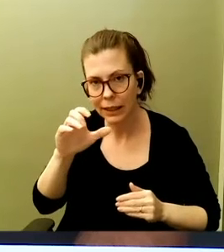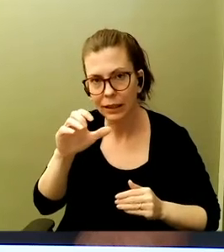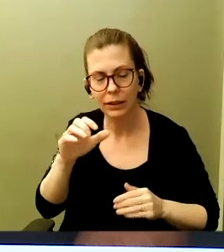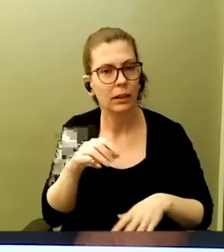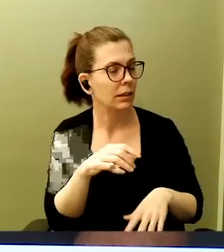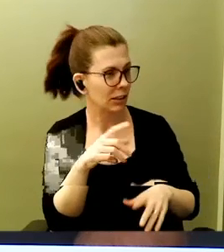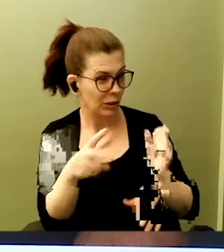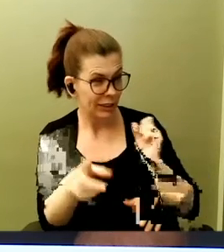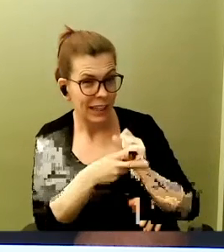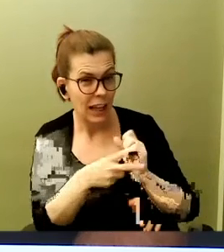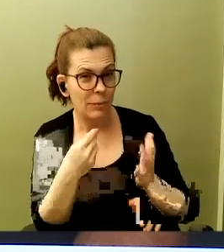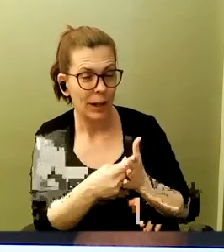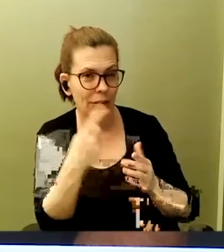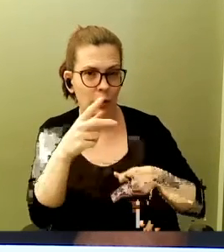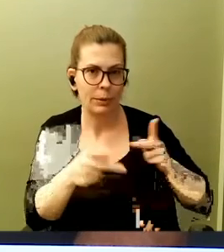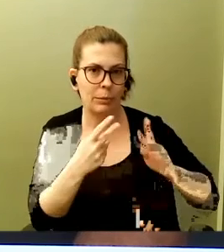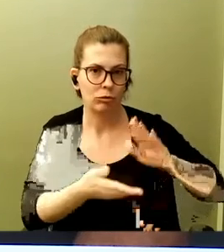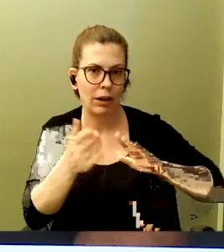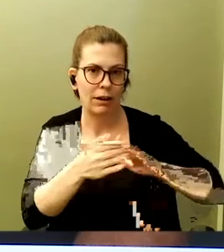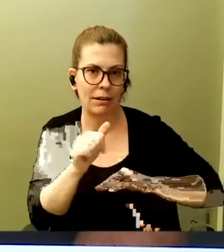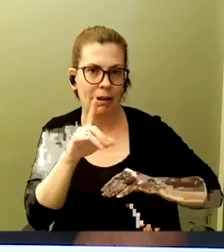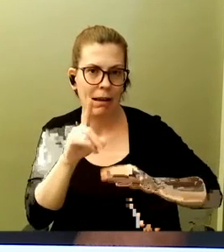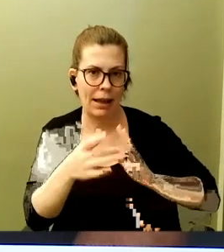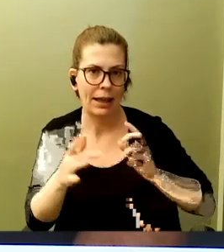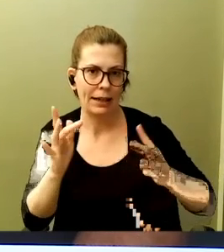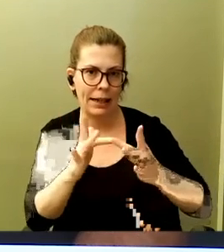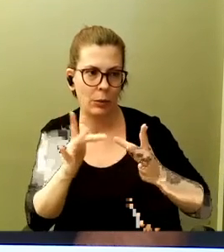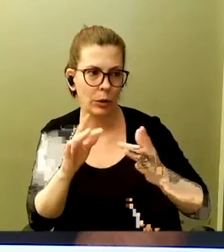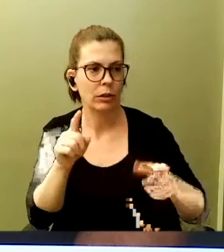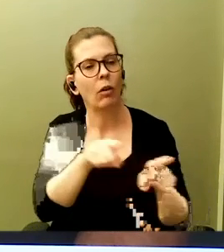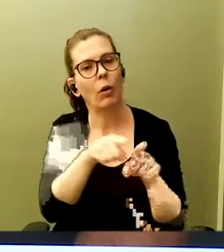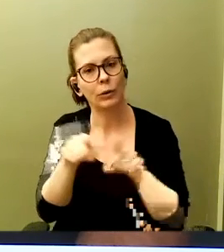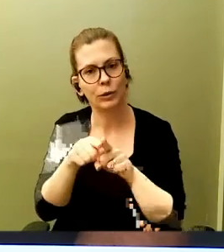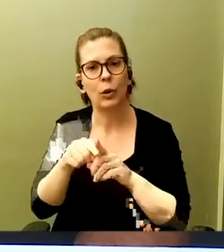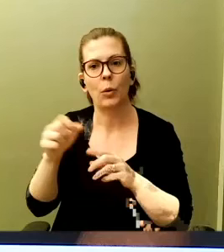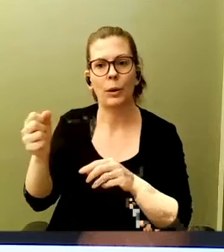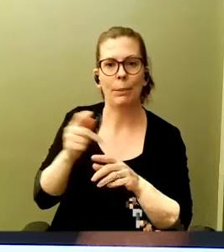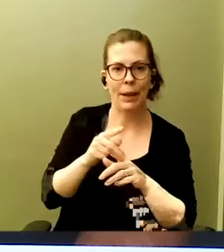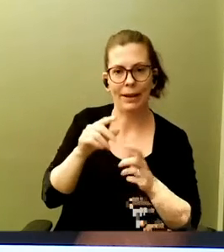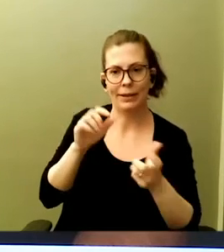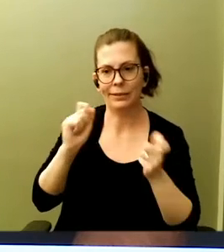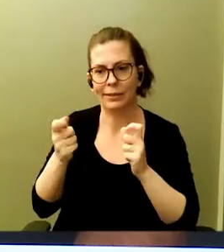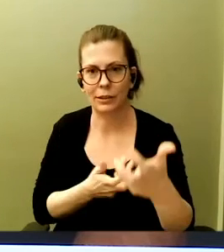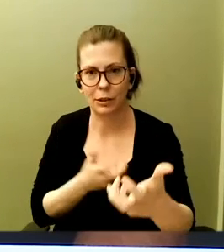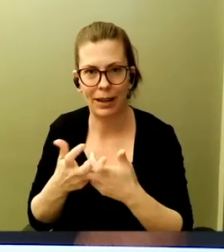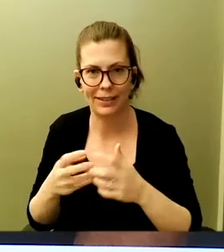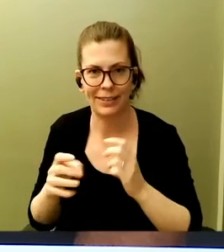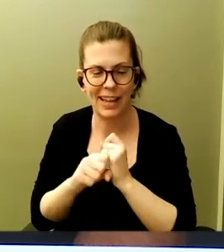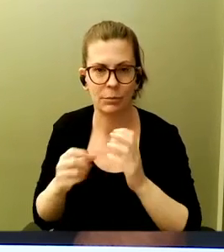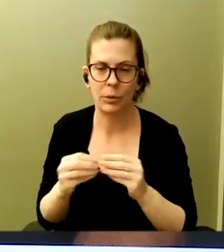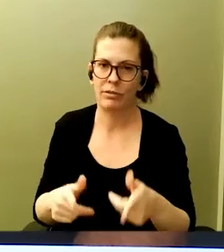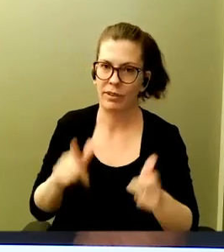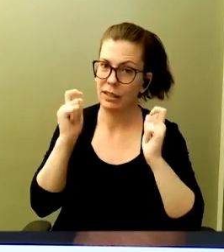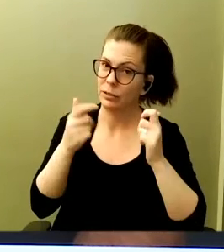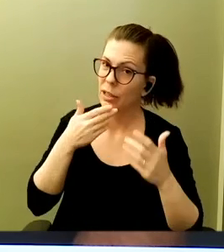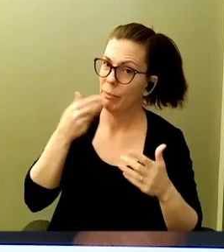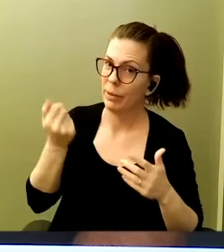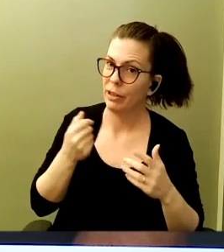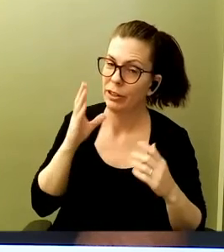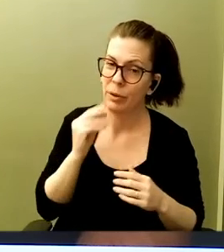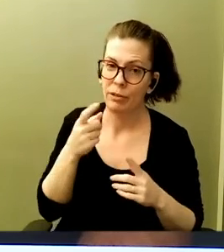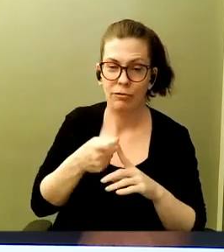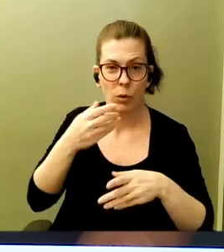running the ad networks. You can obviously return ads, customize ads a lot faster, which is a better user experience for the end user as well. That's amazing. Absolutely.